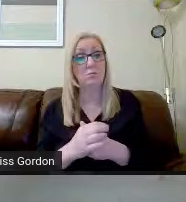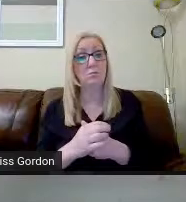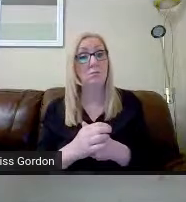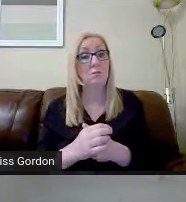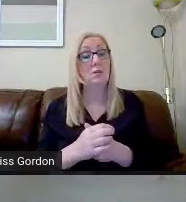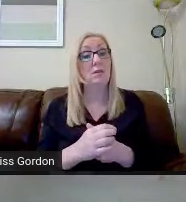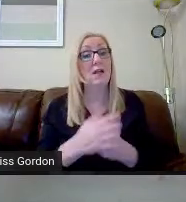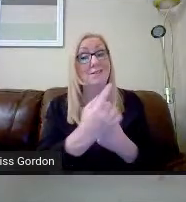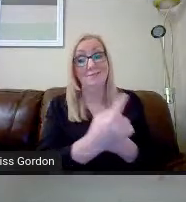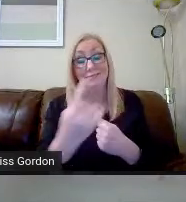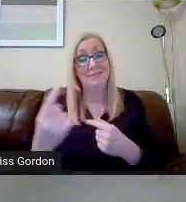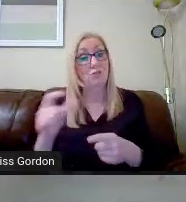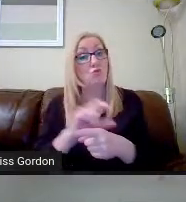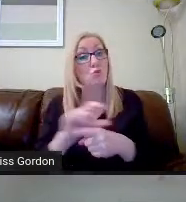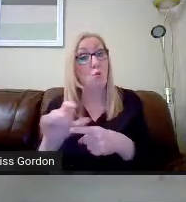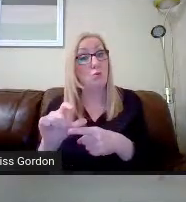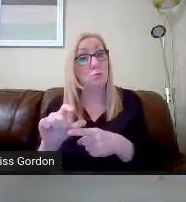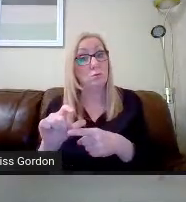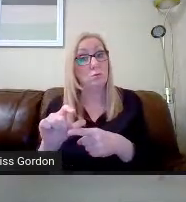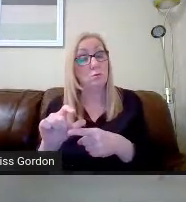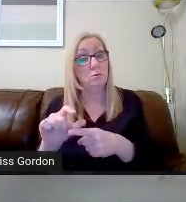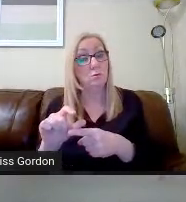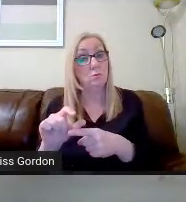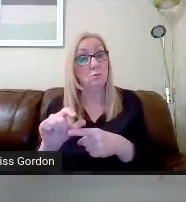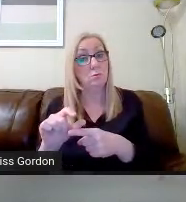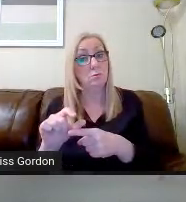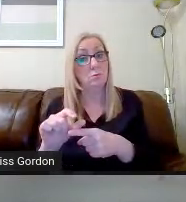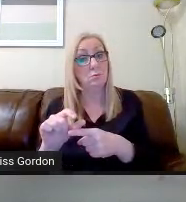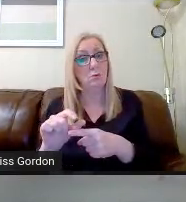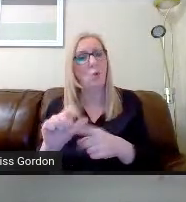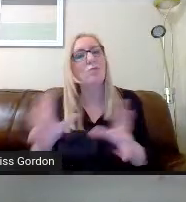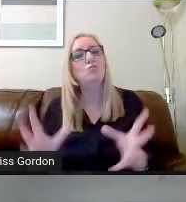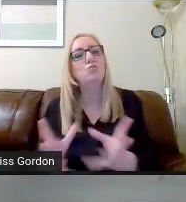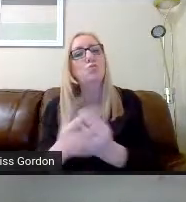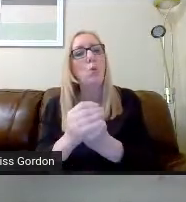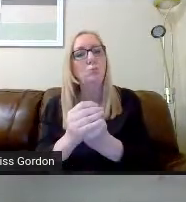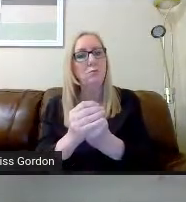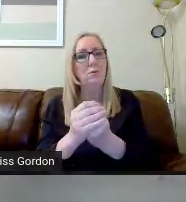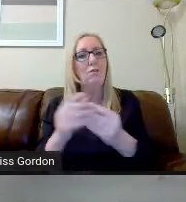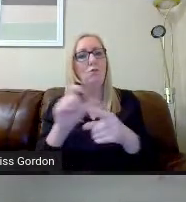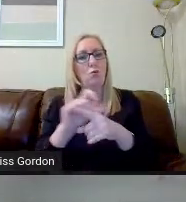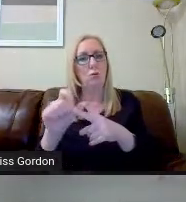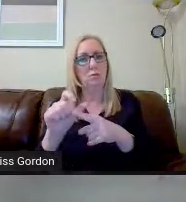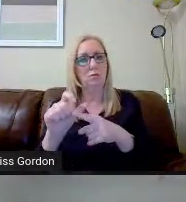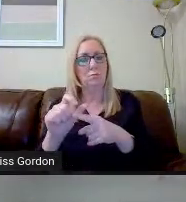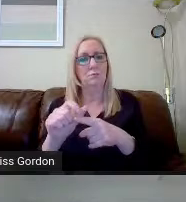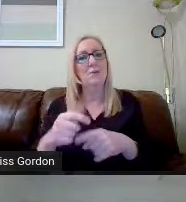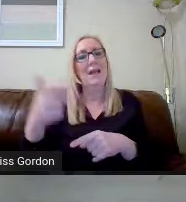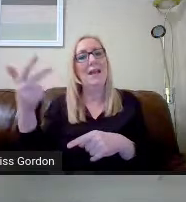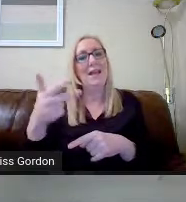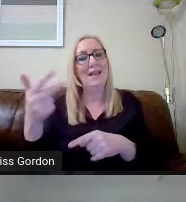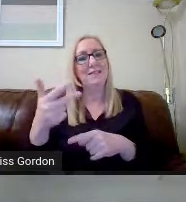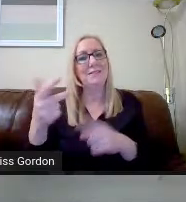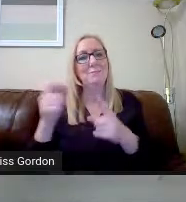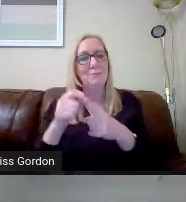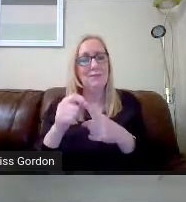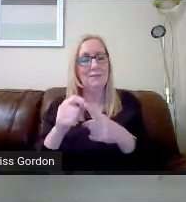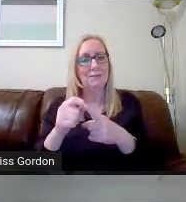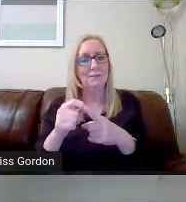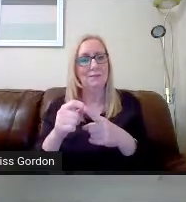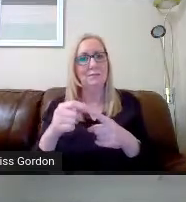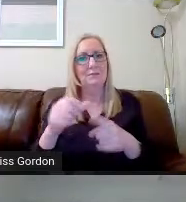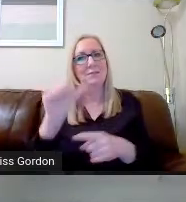or the total of those courses in terms of periods would be 18 periods, six threes are 18.